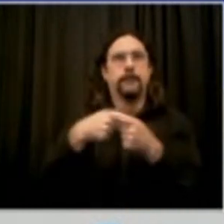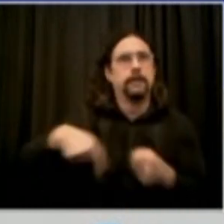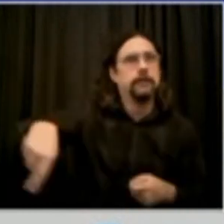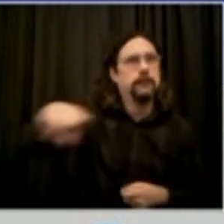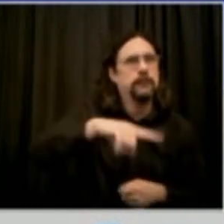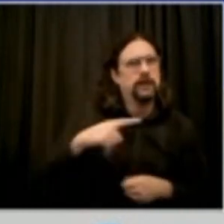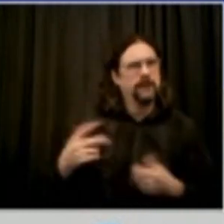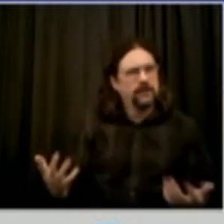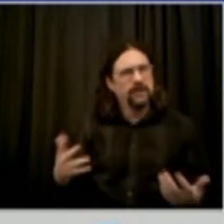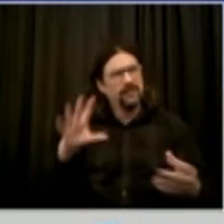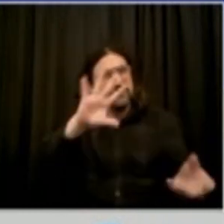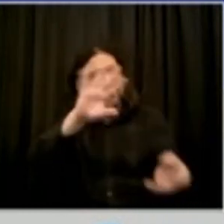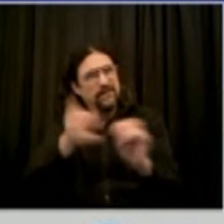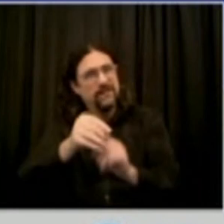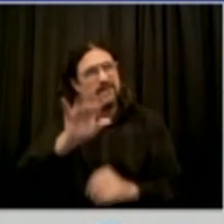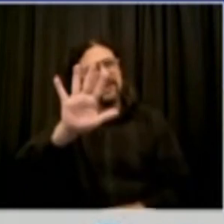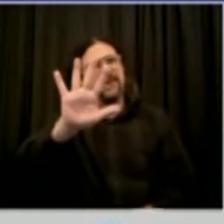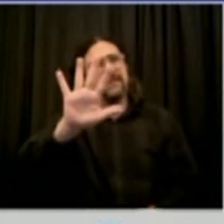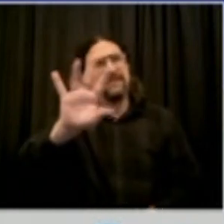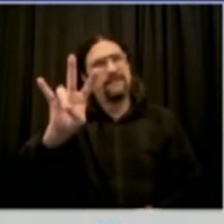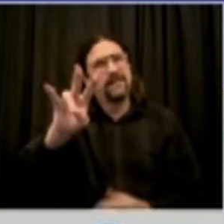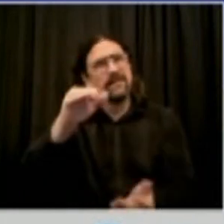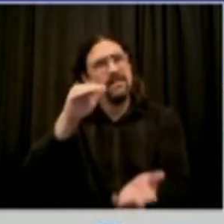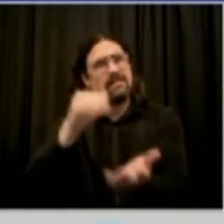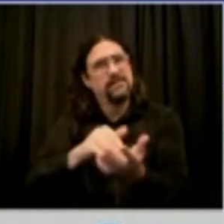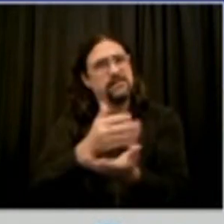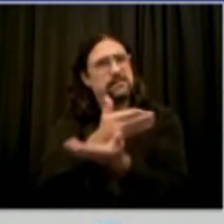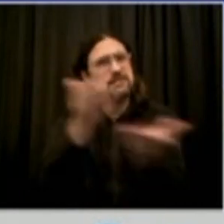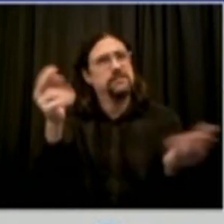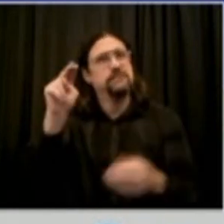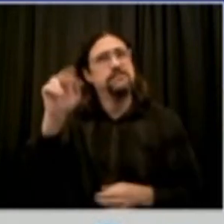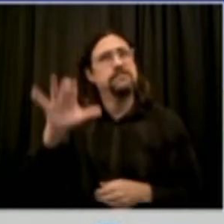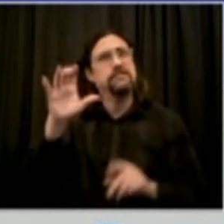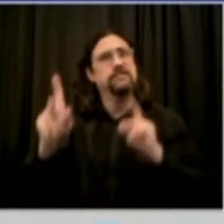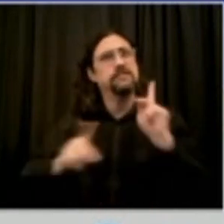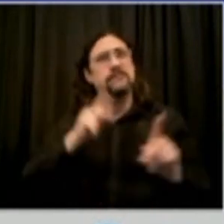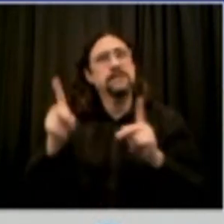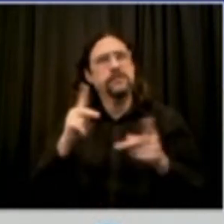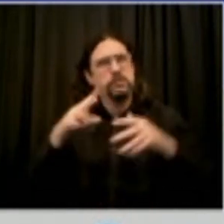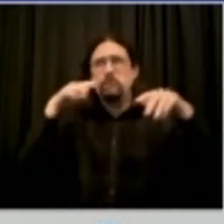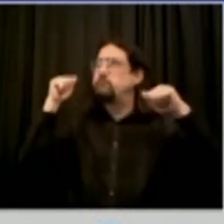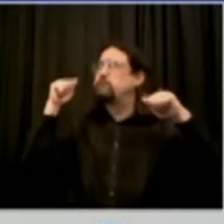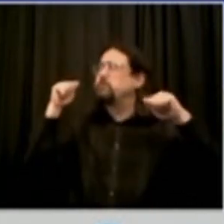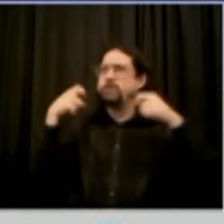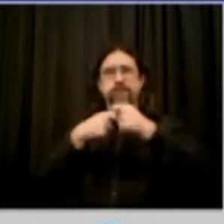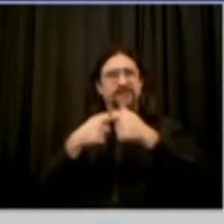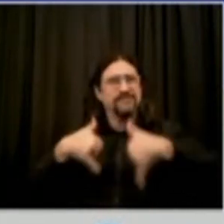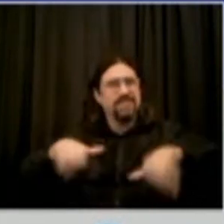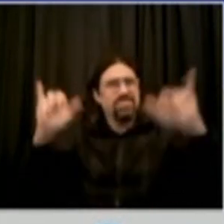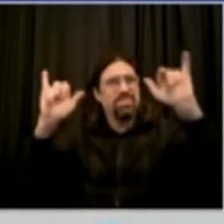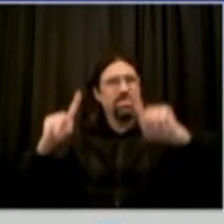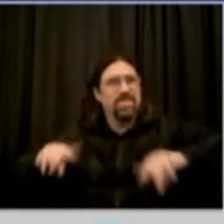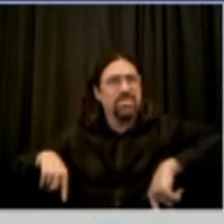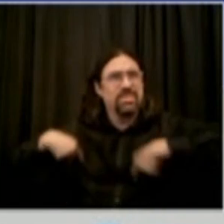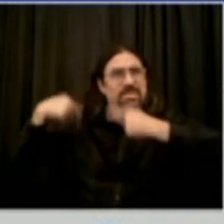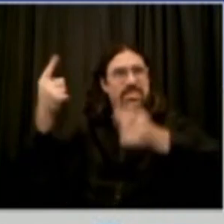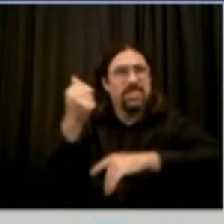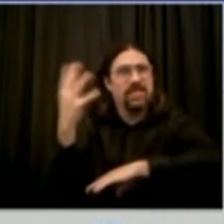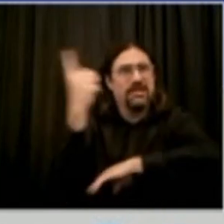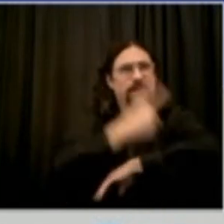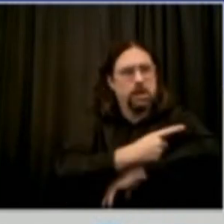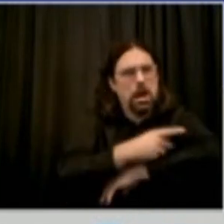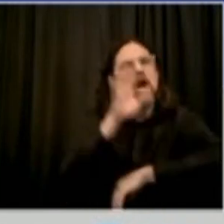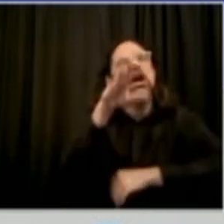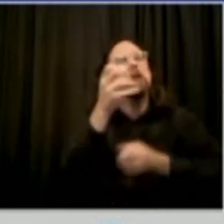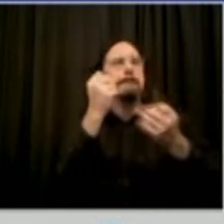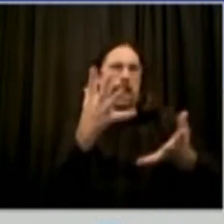earlier in the week. From the latest we've heard from Con Ed, they are still sticking to the notion they will add another 15 to 20